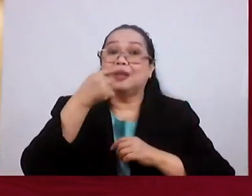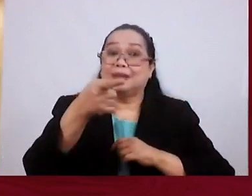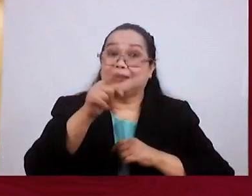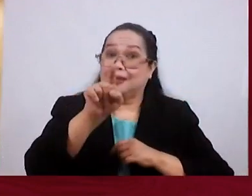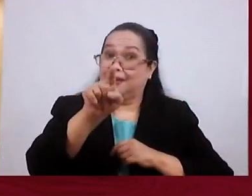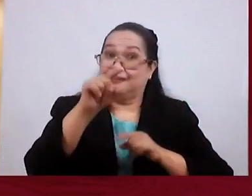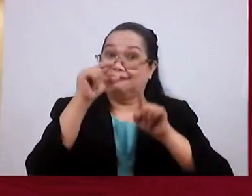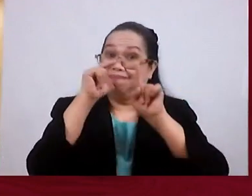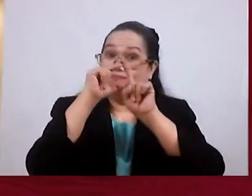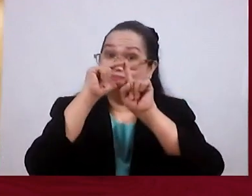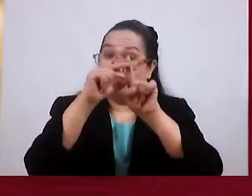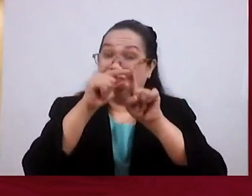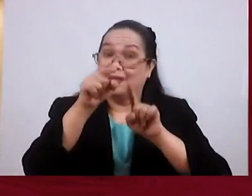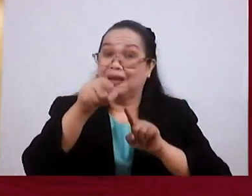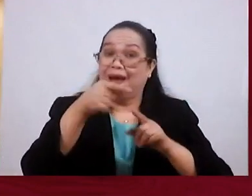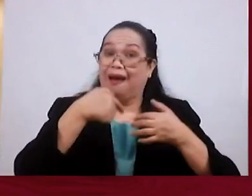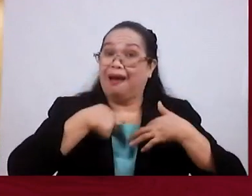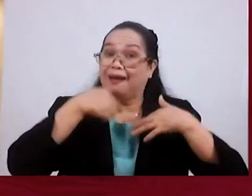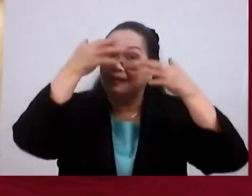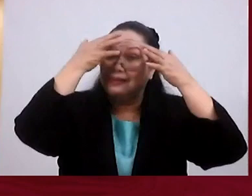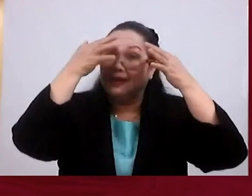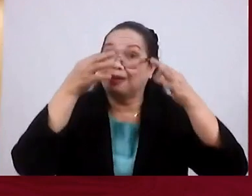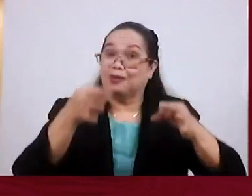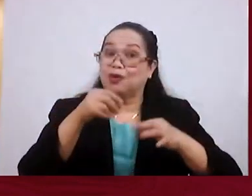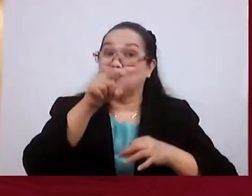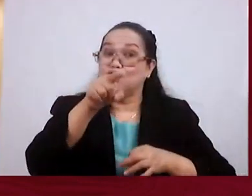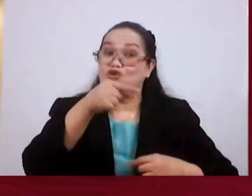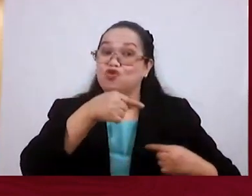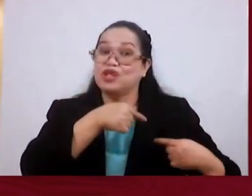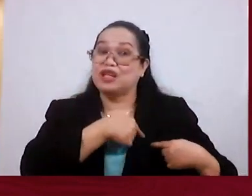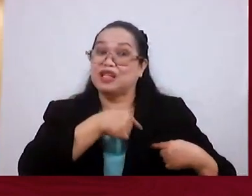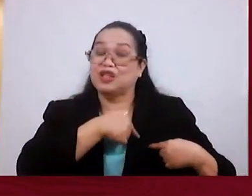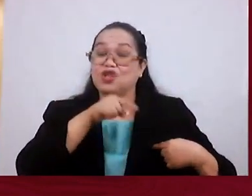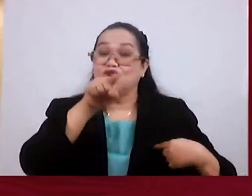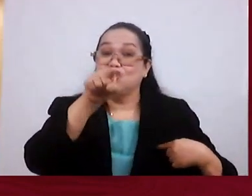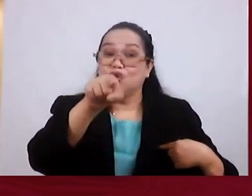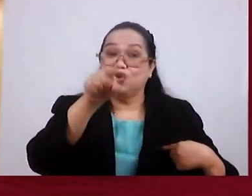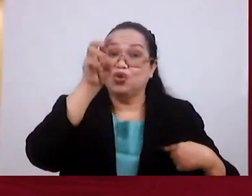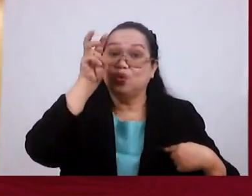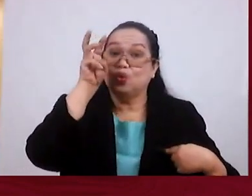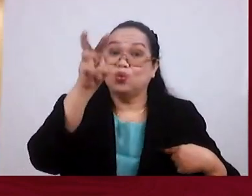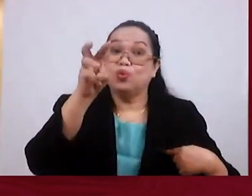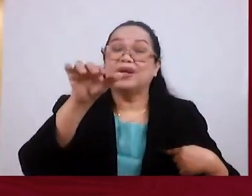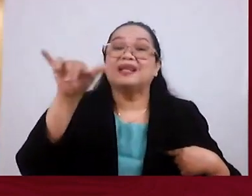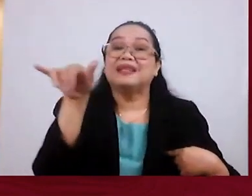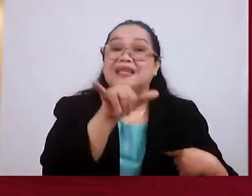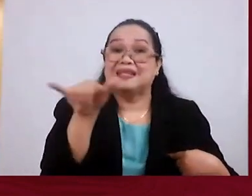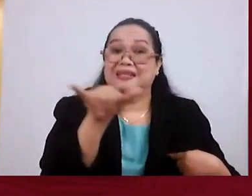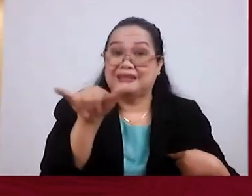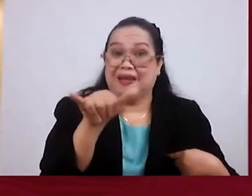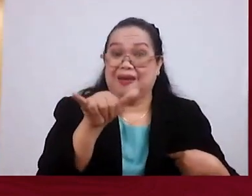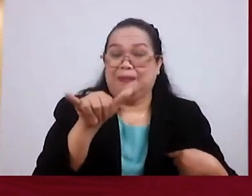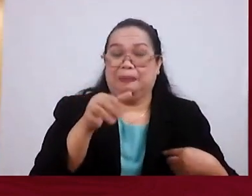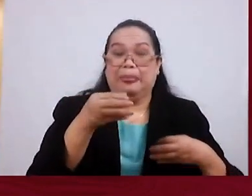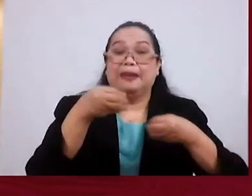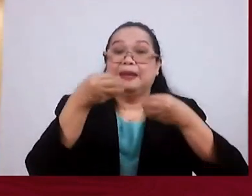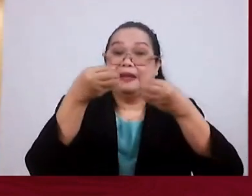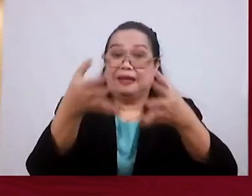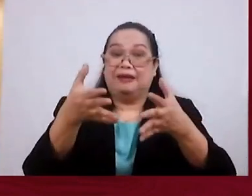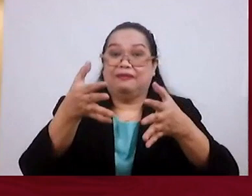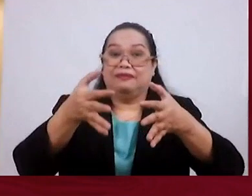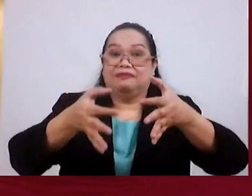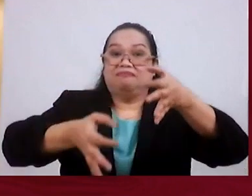I've sentenced you Now I am also Carrying out